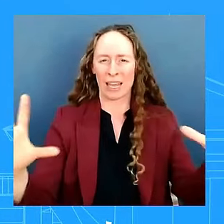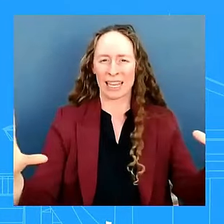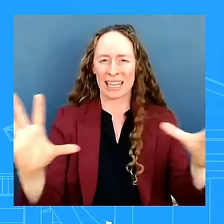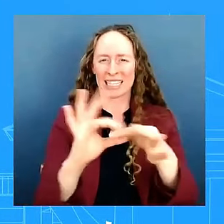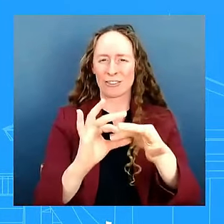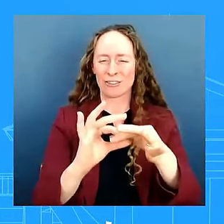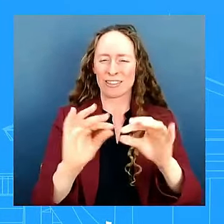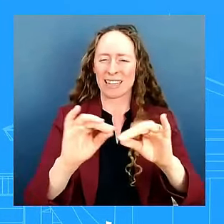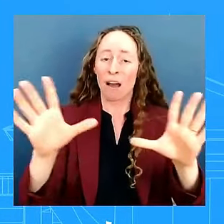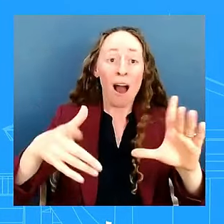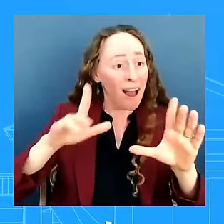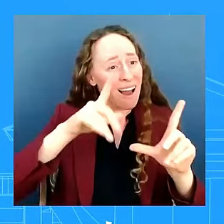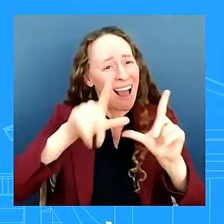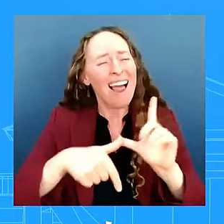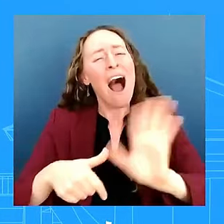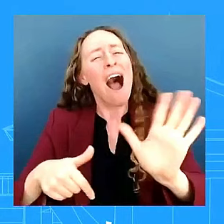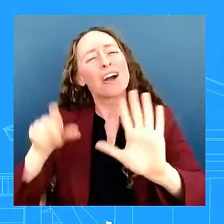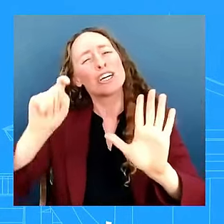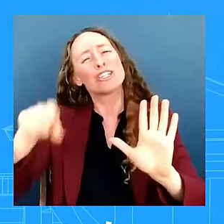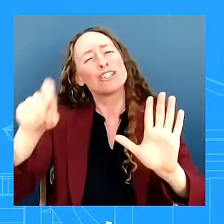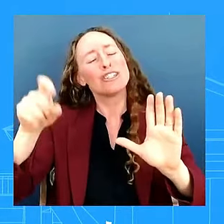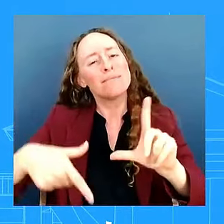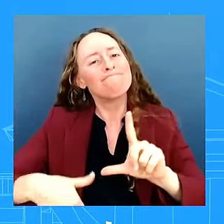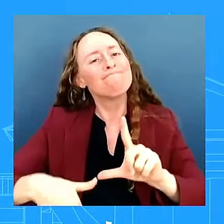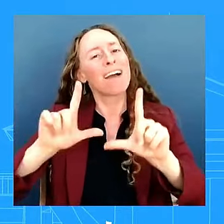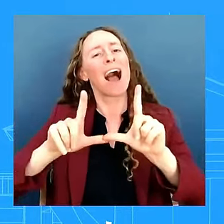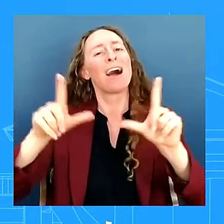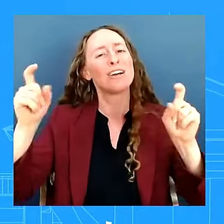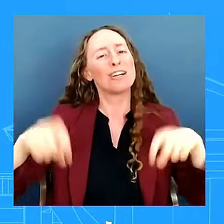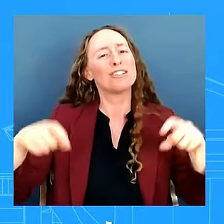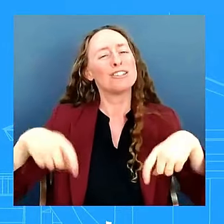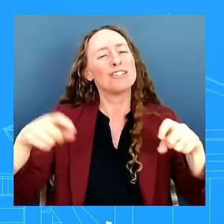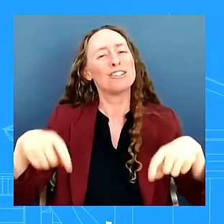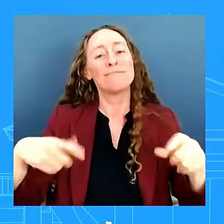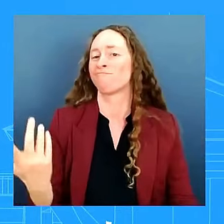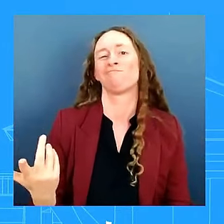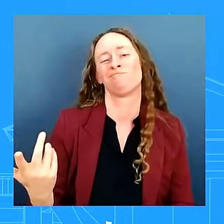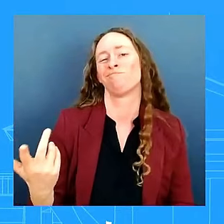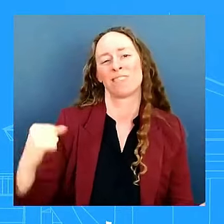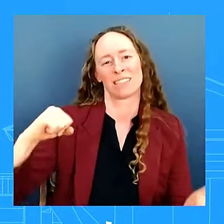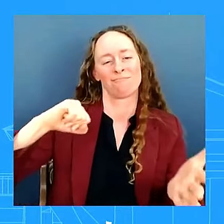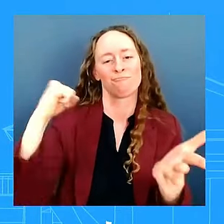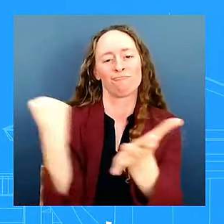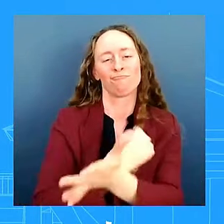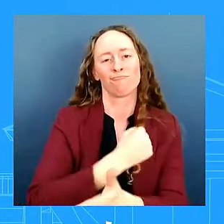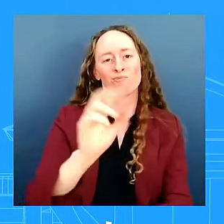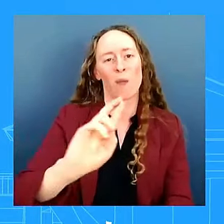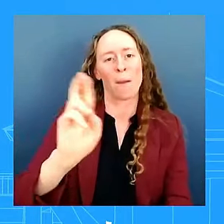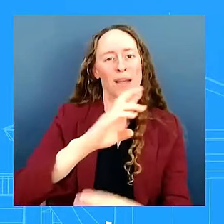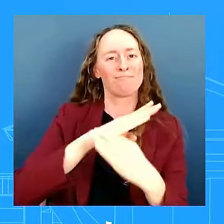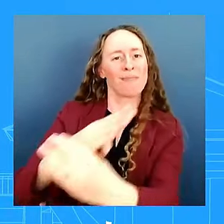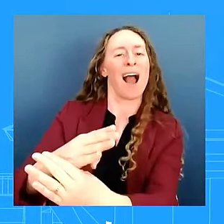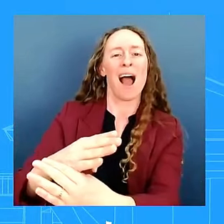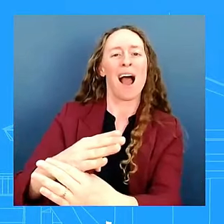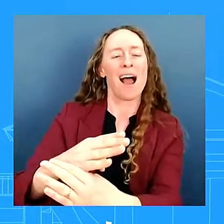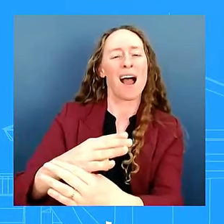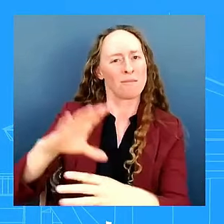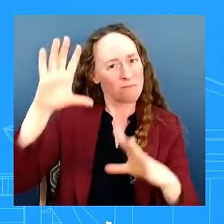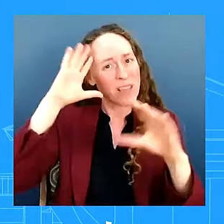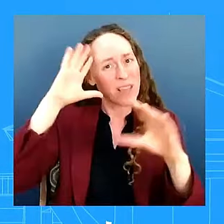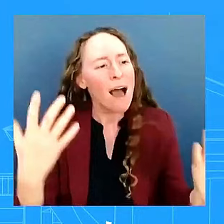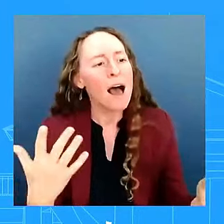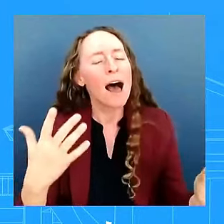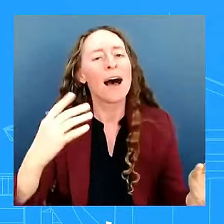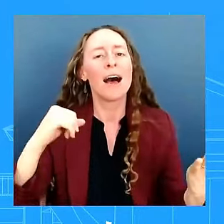democrats wanted to do that's what republican that republicans don't want to do that's what the president wanted to do if you see something that works